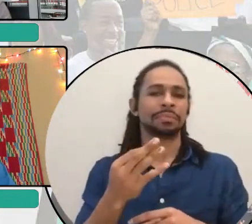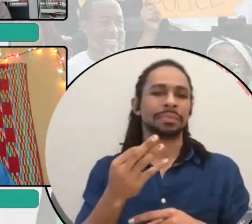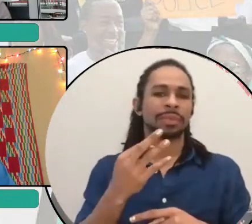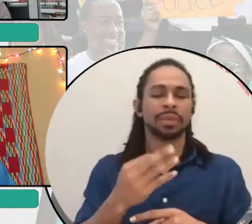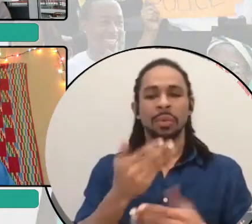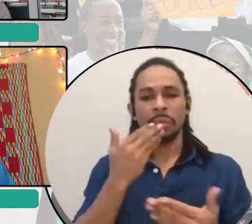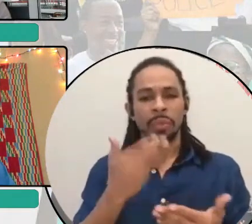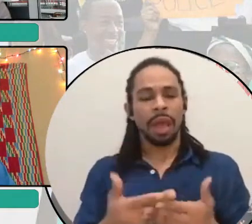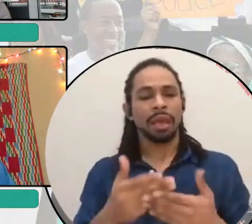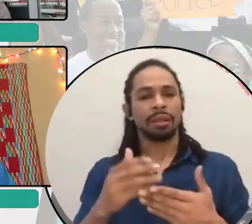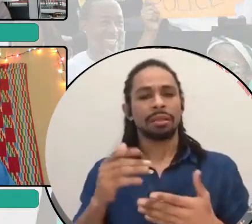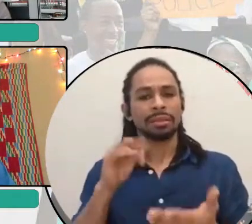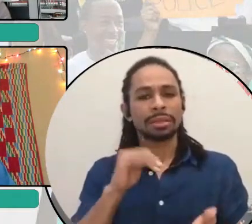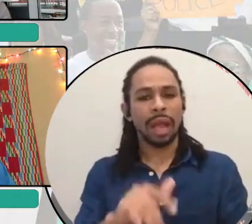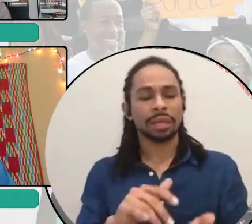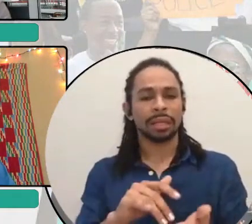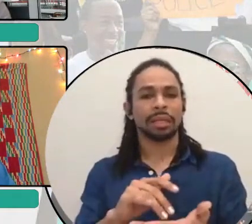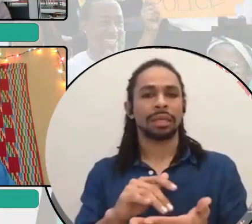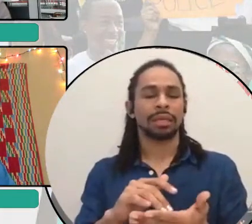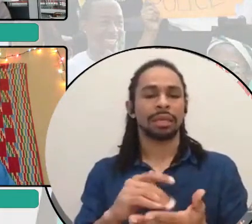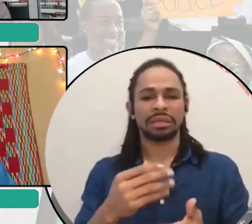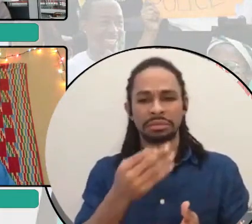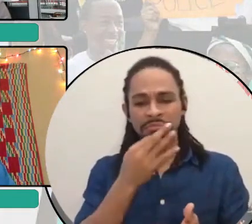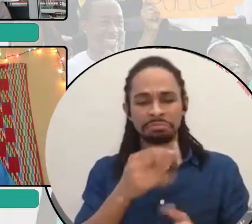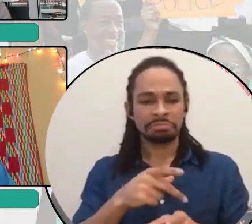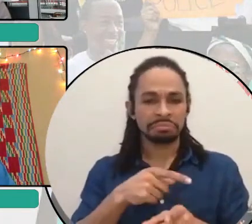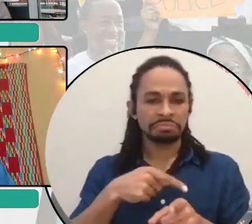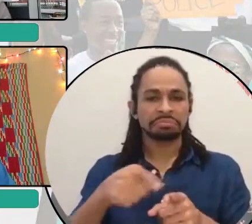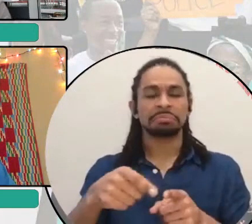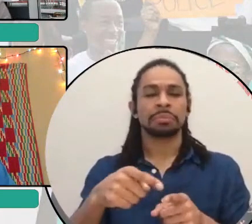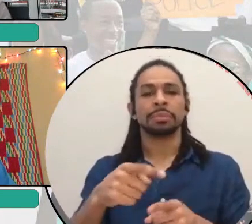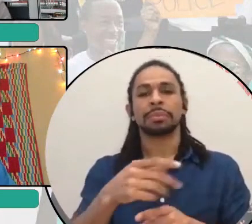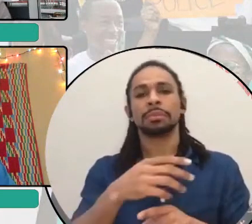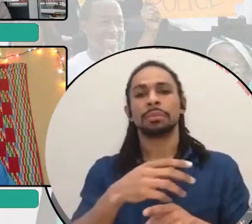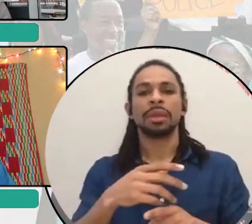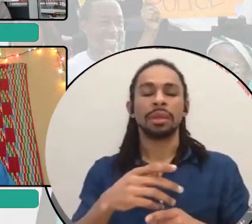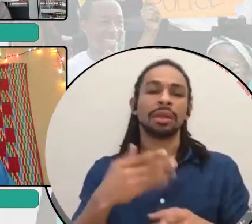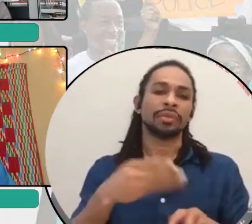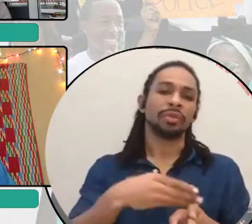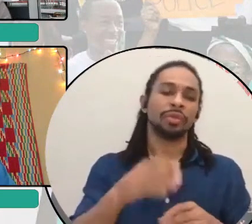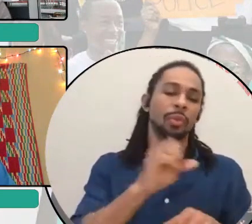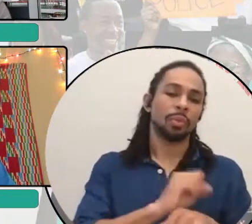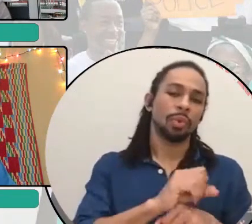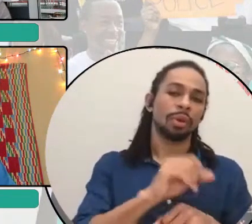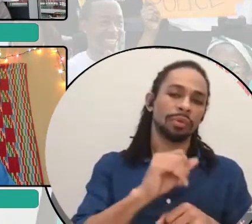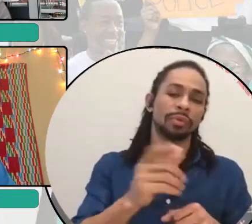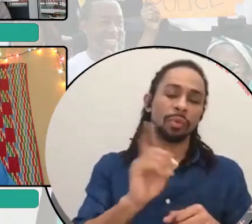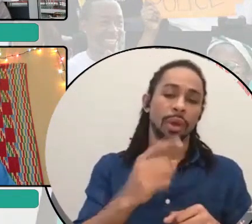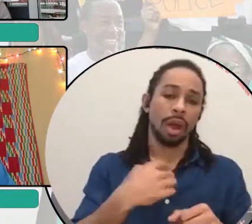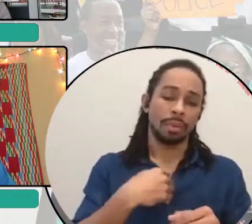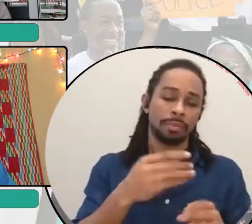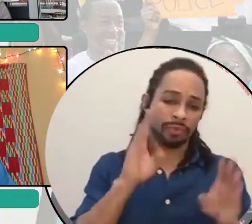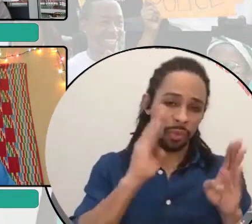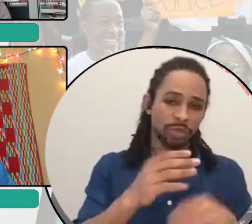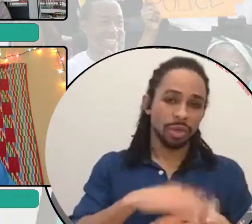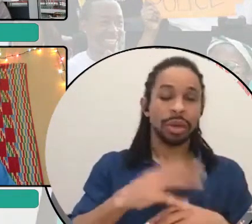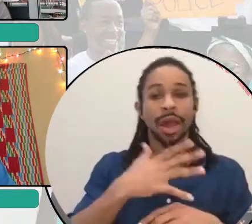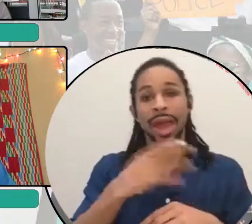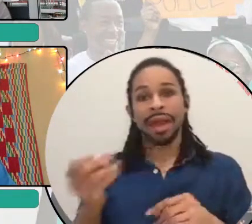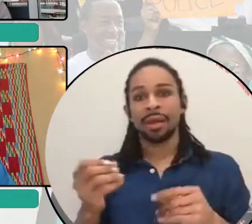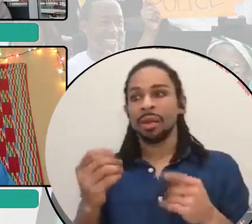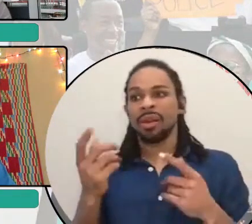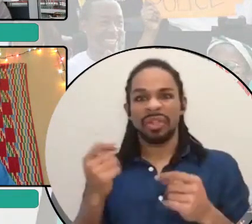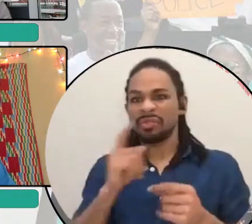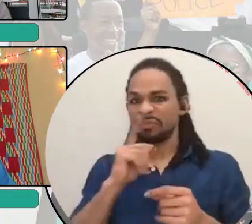research that I work in, for example, but they're also incredibly erudite about the conditions that they're finding inside and about